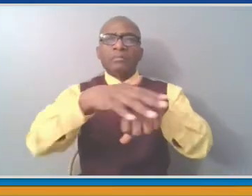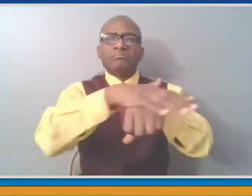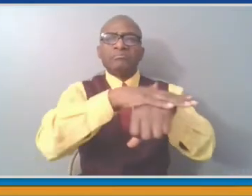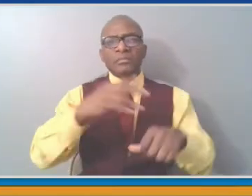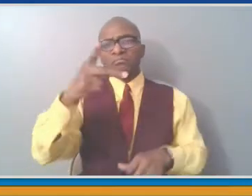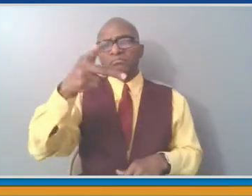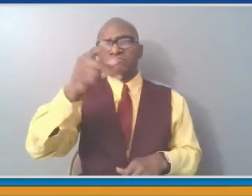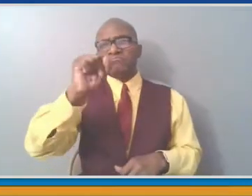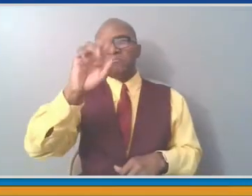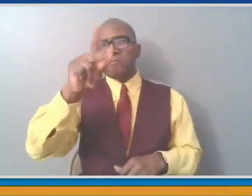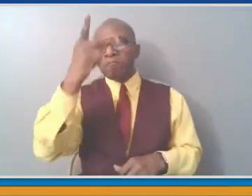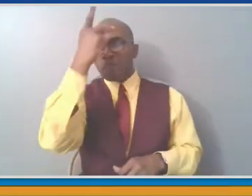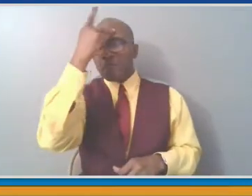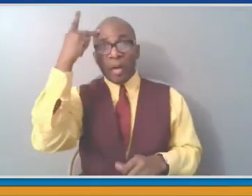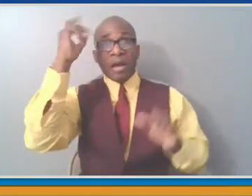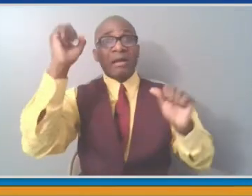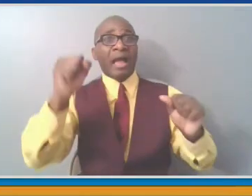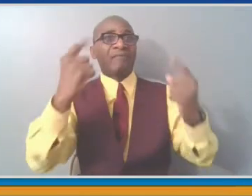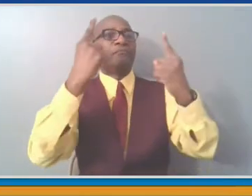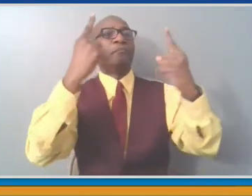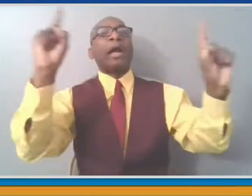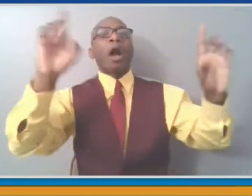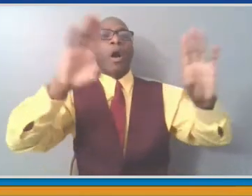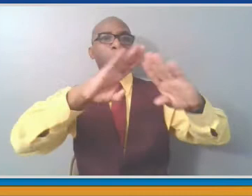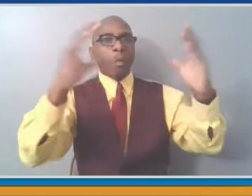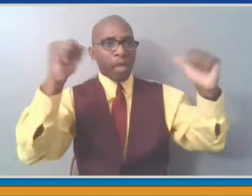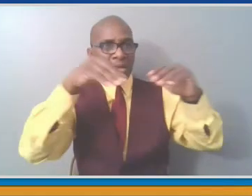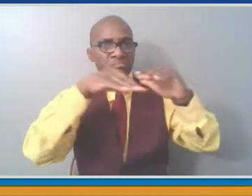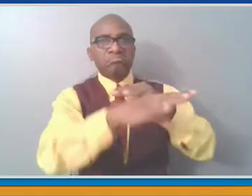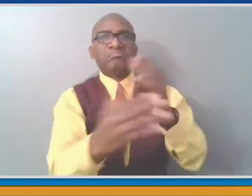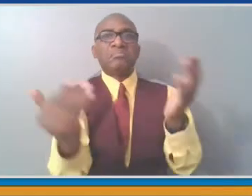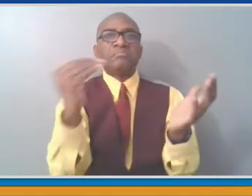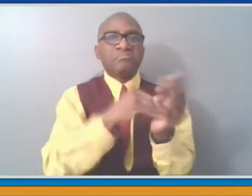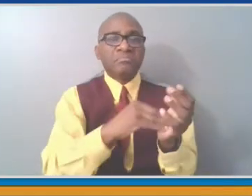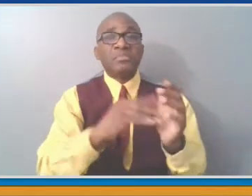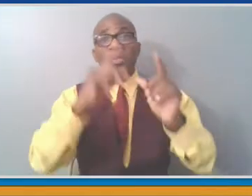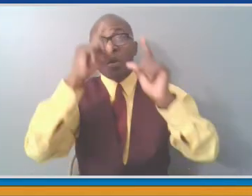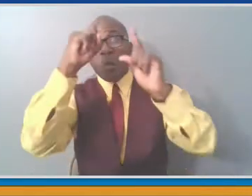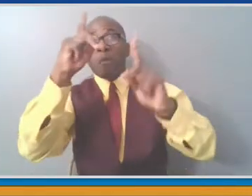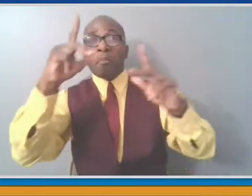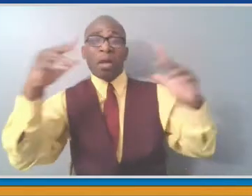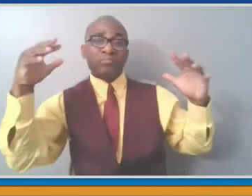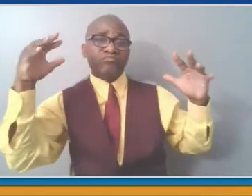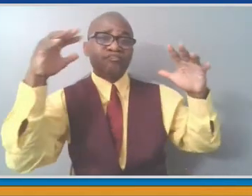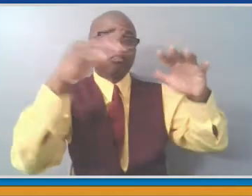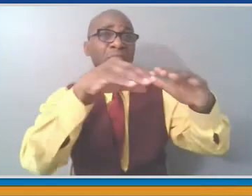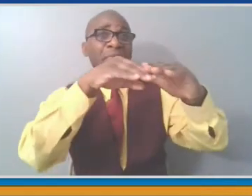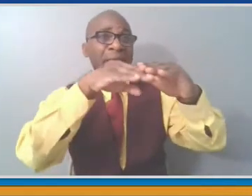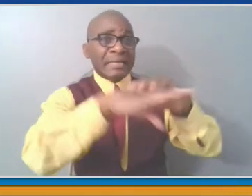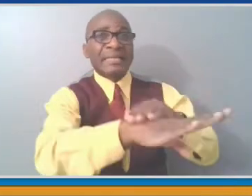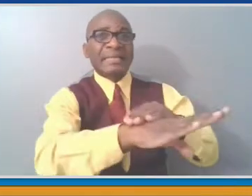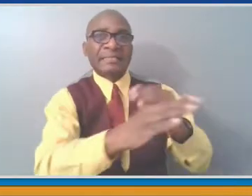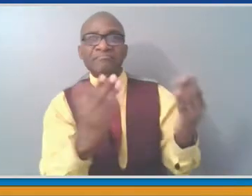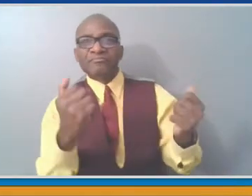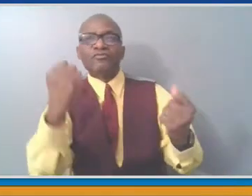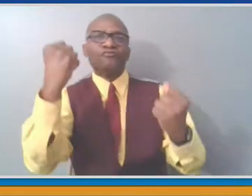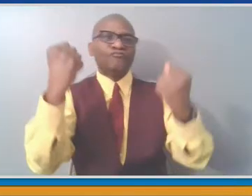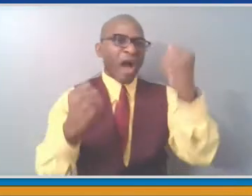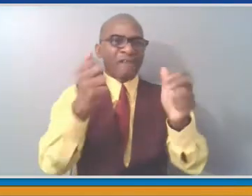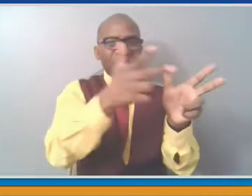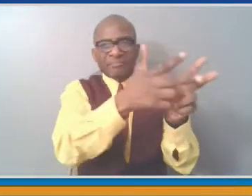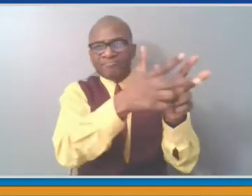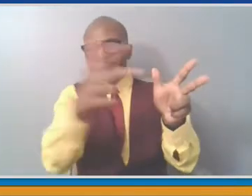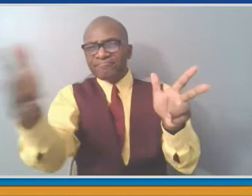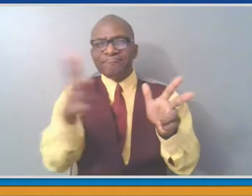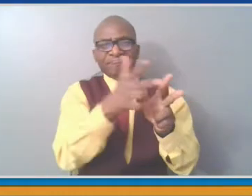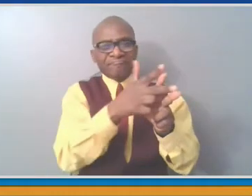park. We're hoping that in the next week to two weeks, three weeks, that they will make a decision that will allow us to regain full control of Glen